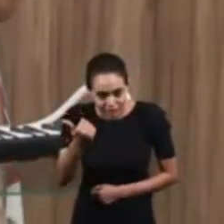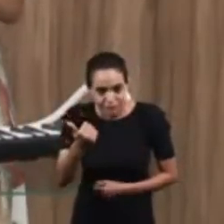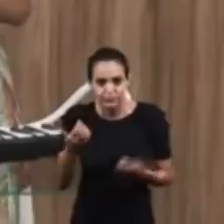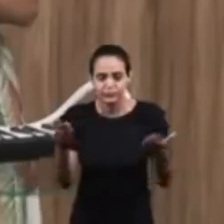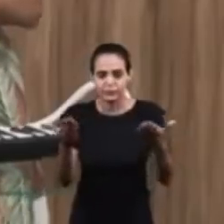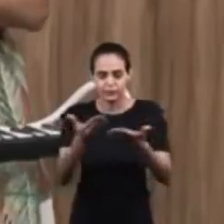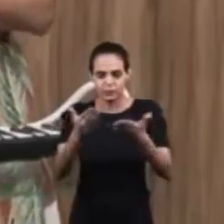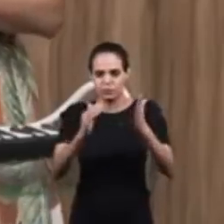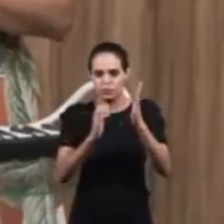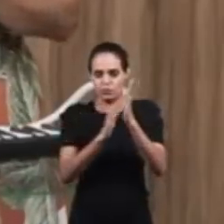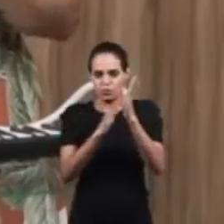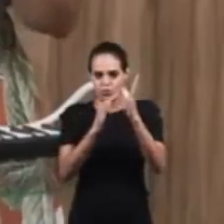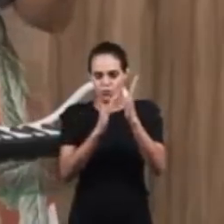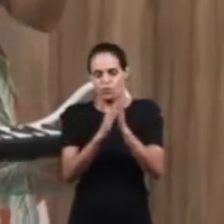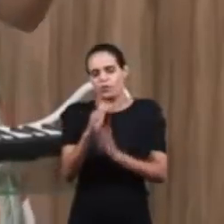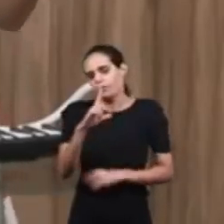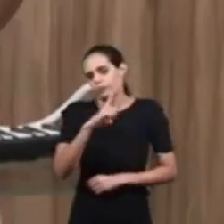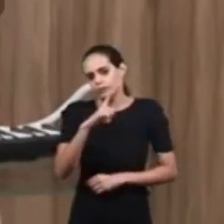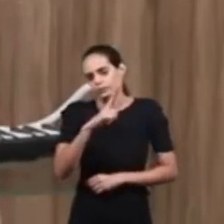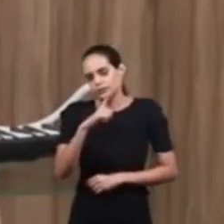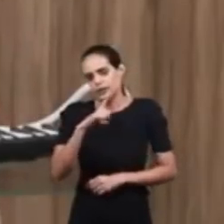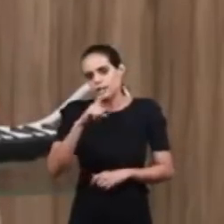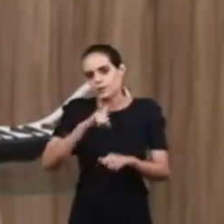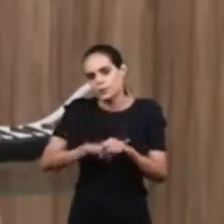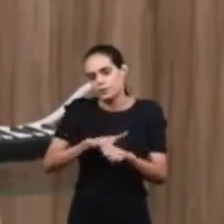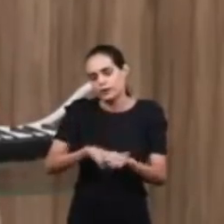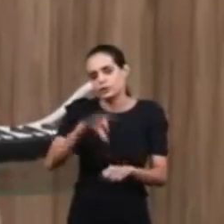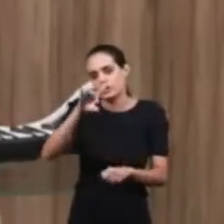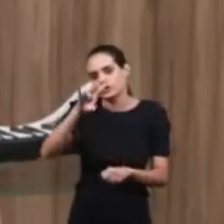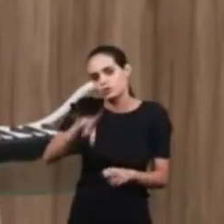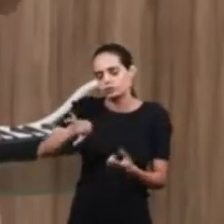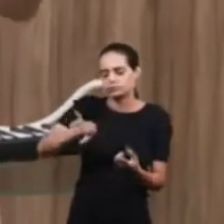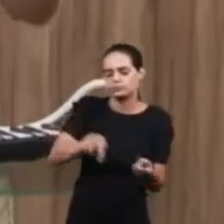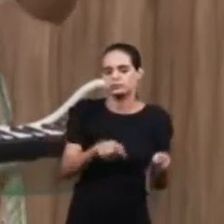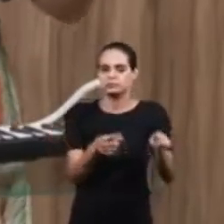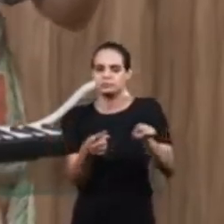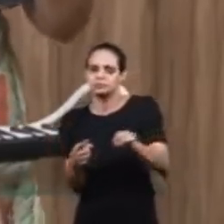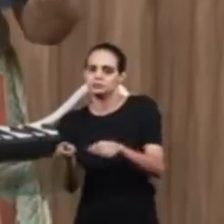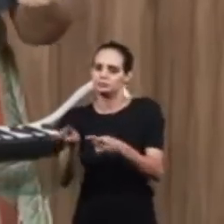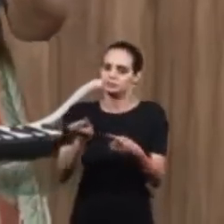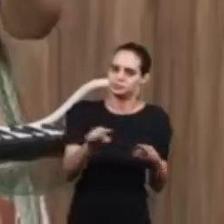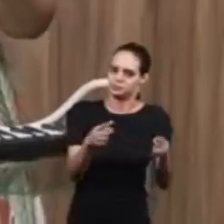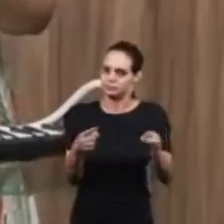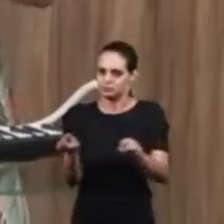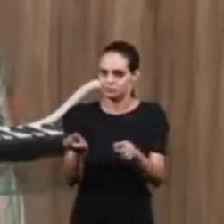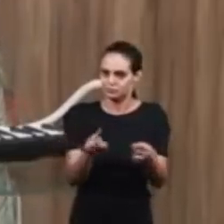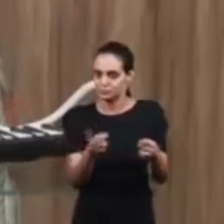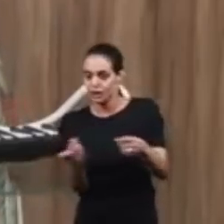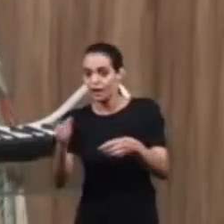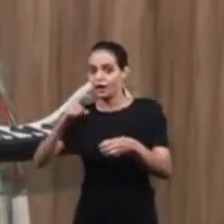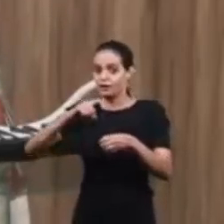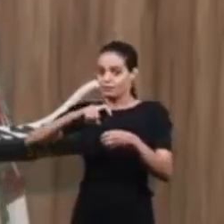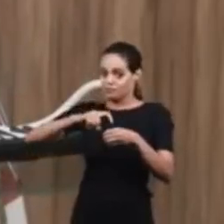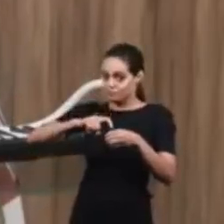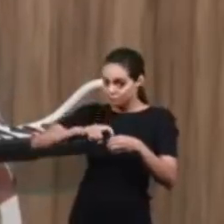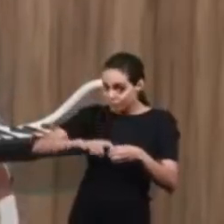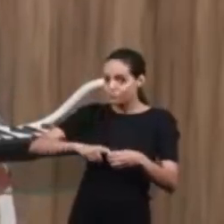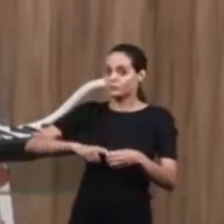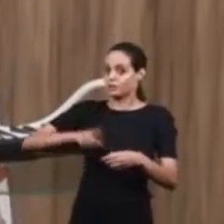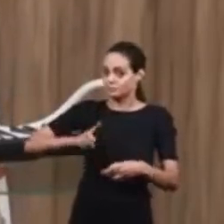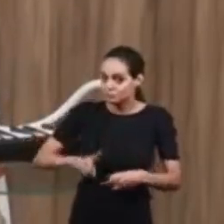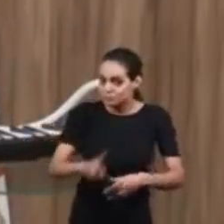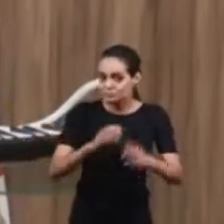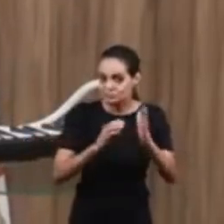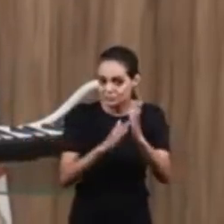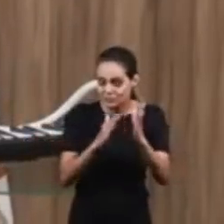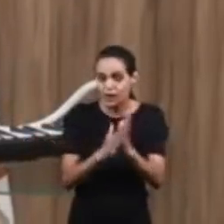In the middle of the song, there's an instrumental part. Before we go back to the chorus. And that is what